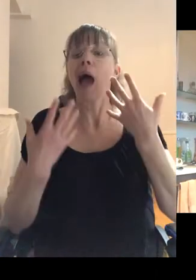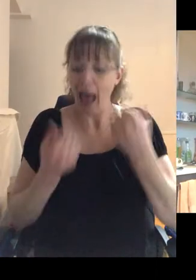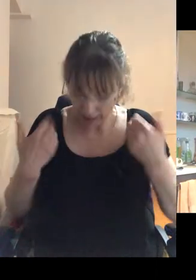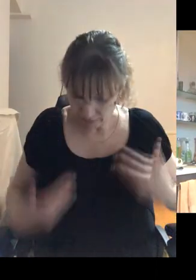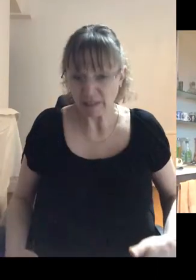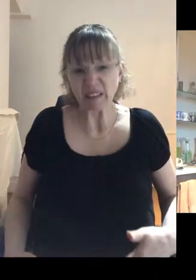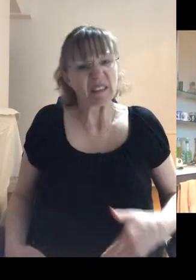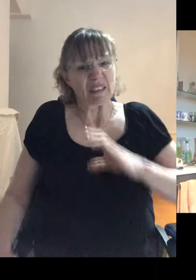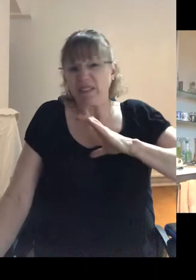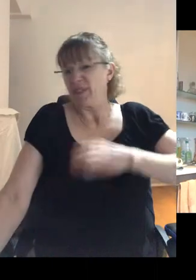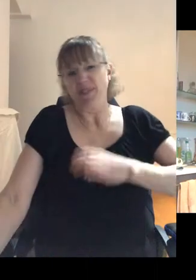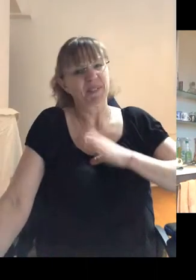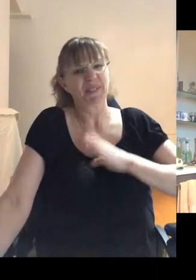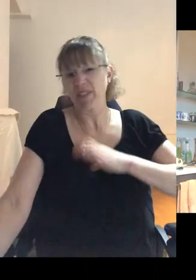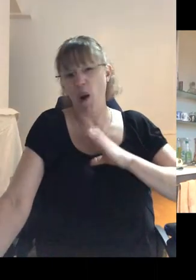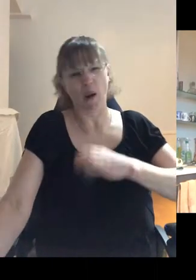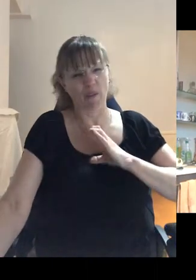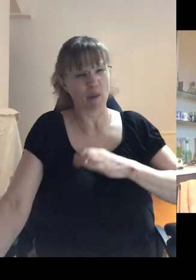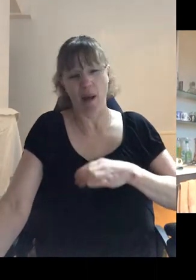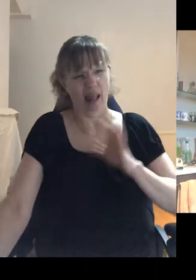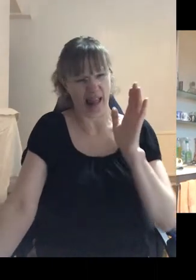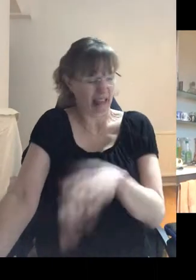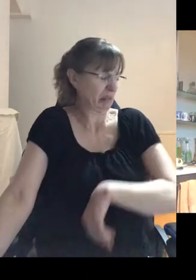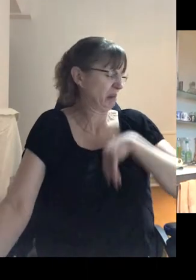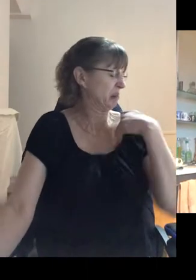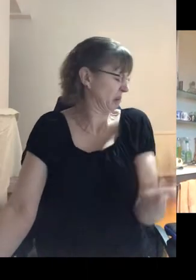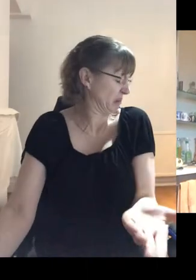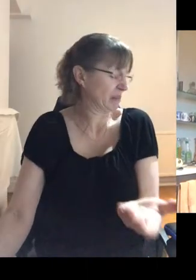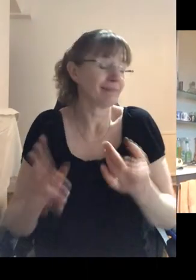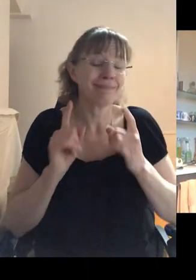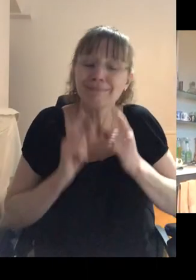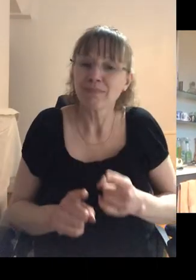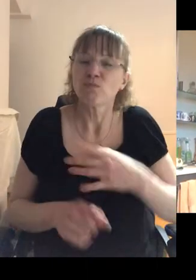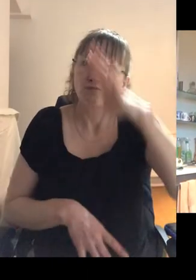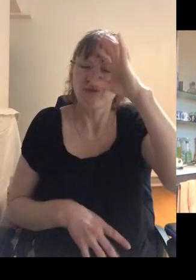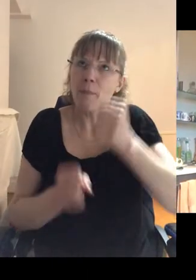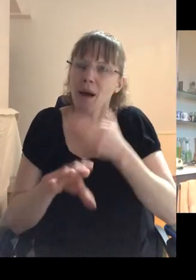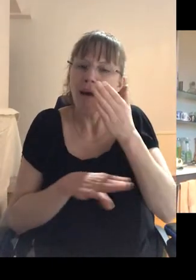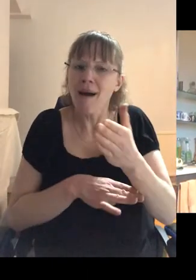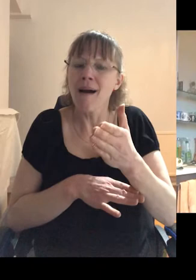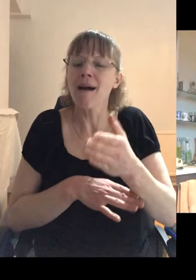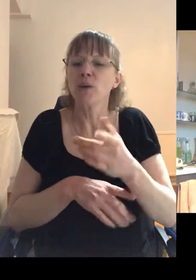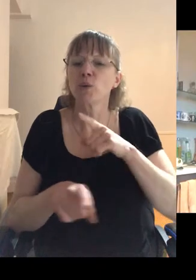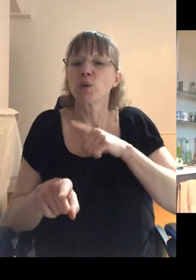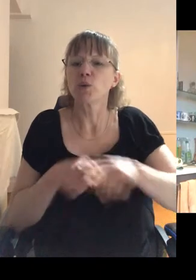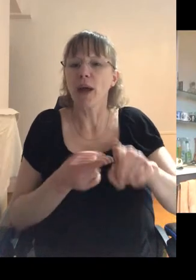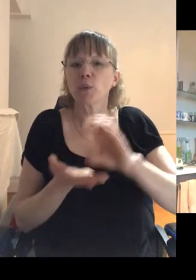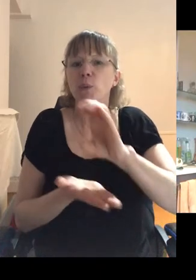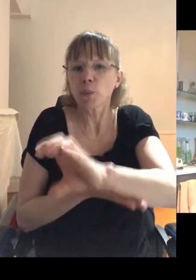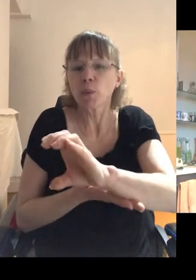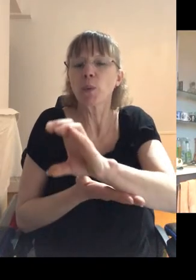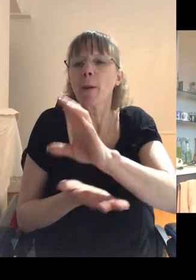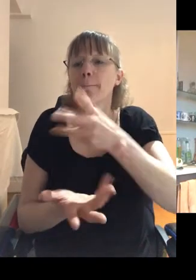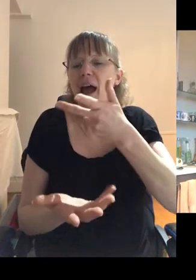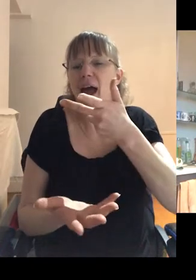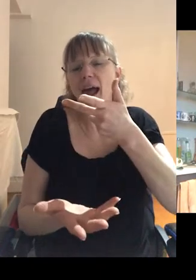it was the most uncomfortable drag I've ever won in my life. And, uh, I, I remember going in to try and cash my student grant in,